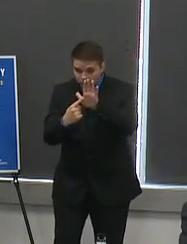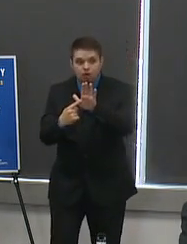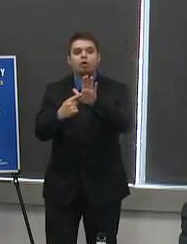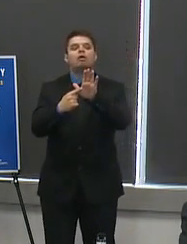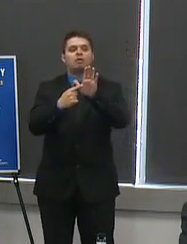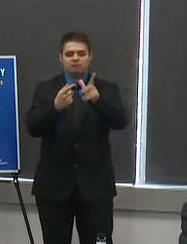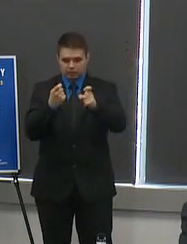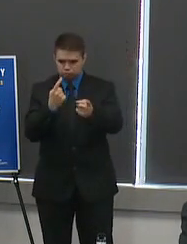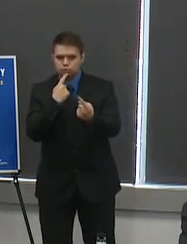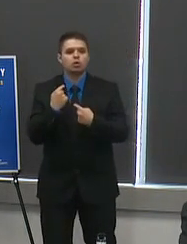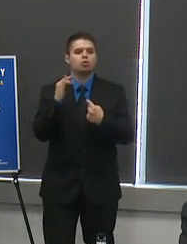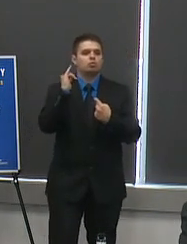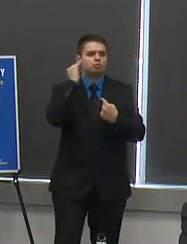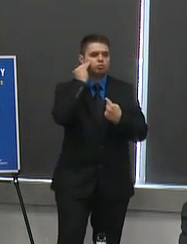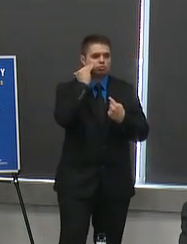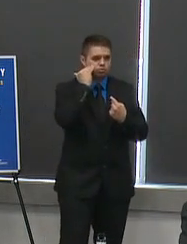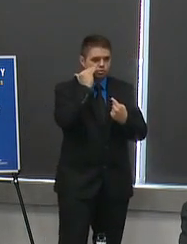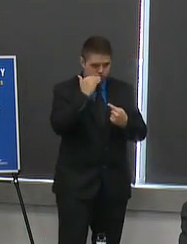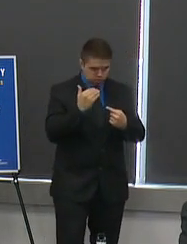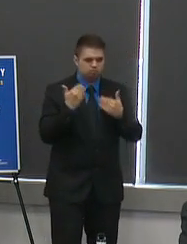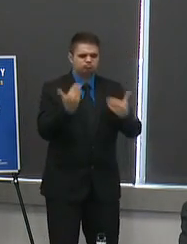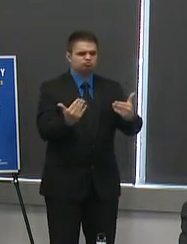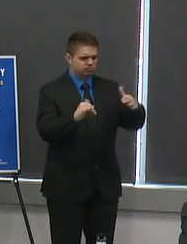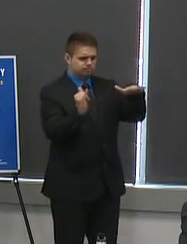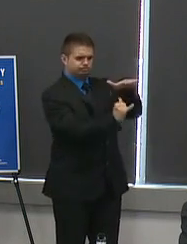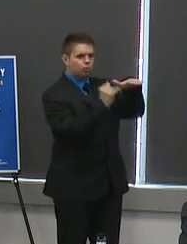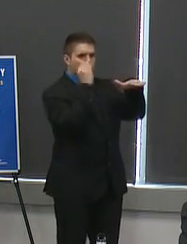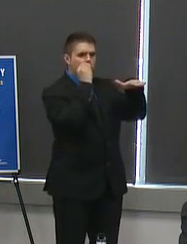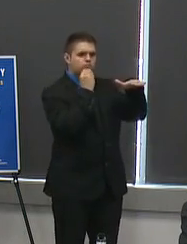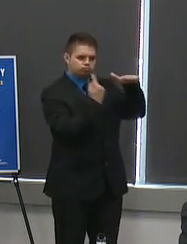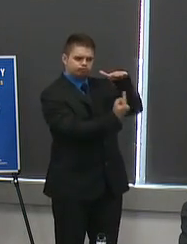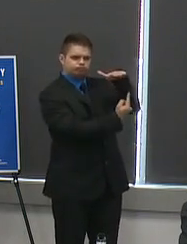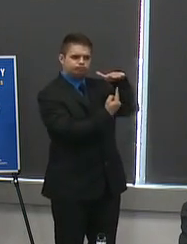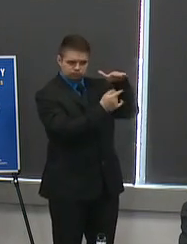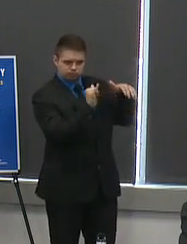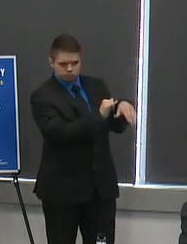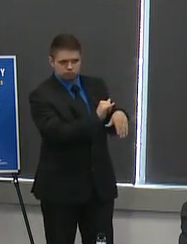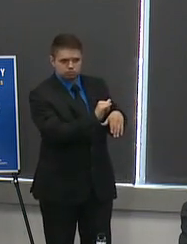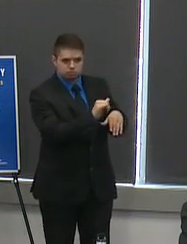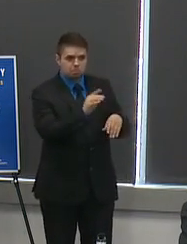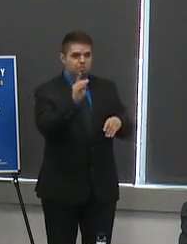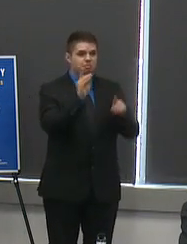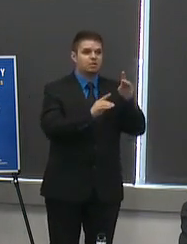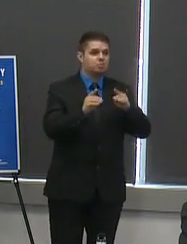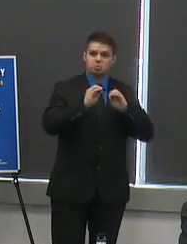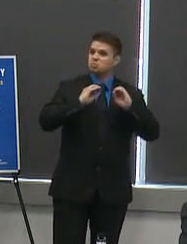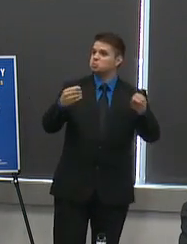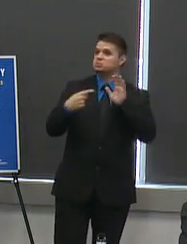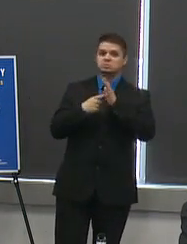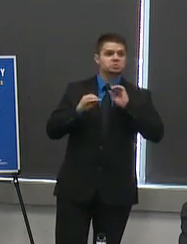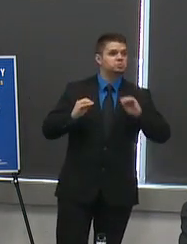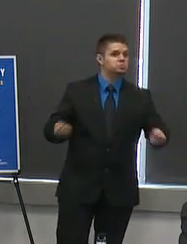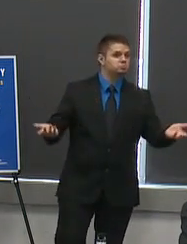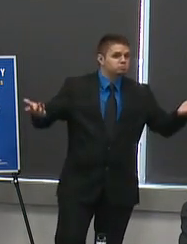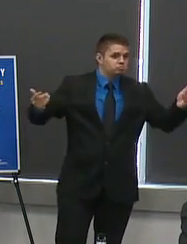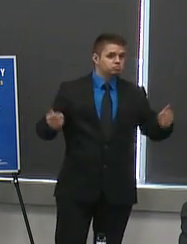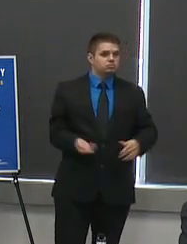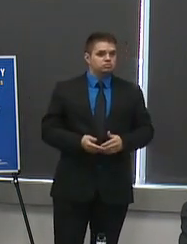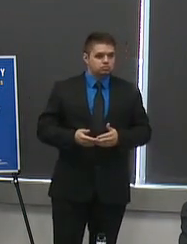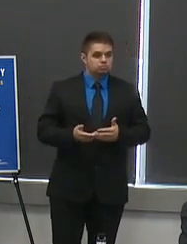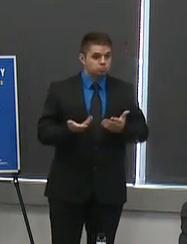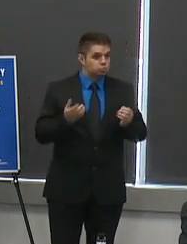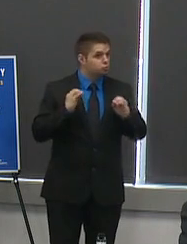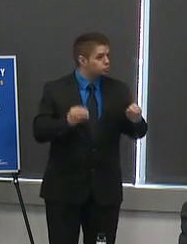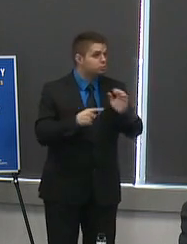isolation if necessary as well as follow people who are asymptomatic to see where asymptomatic spread is occurring